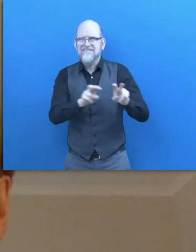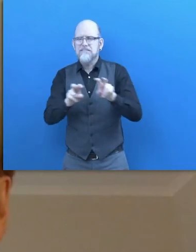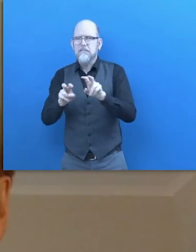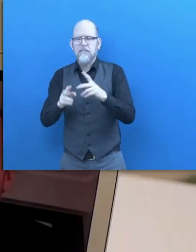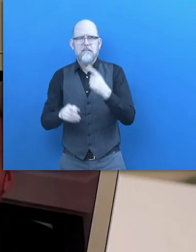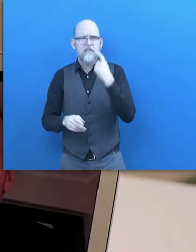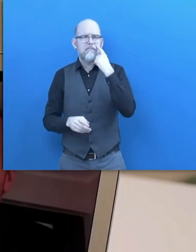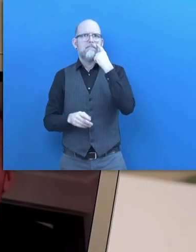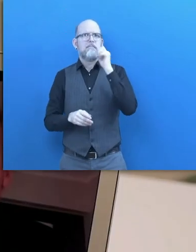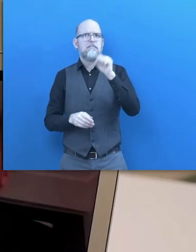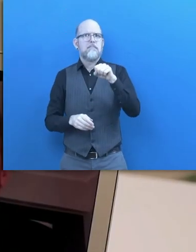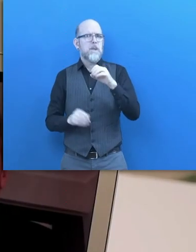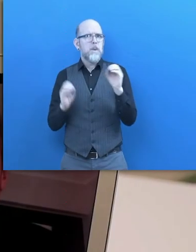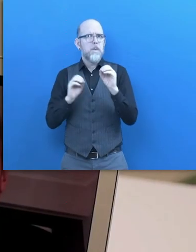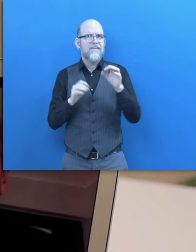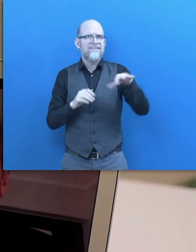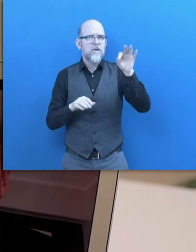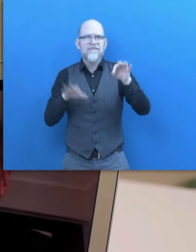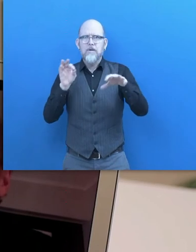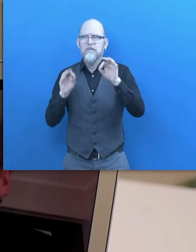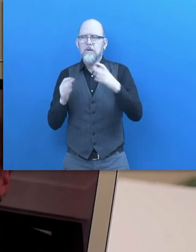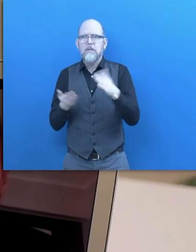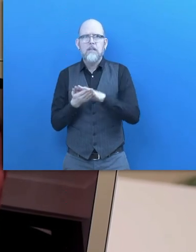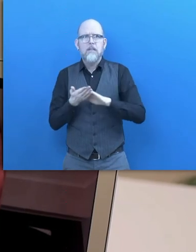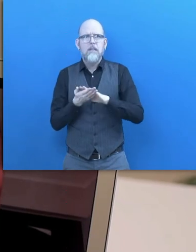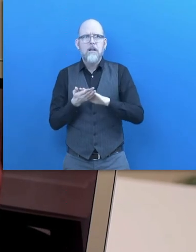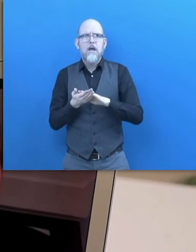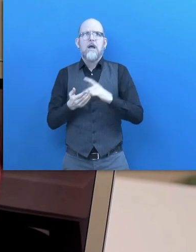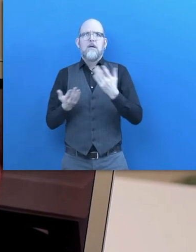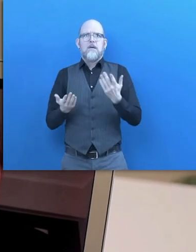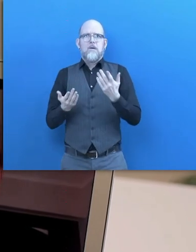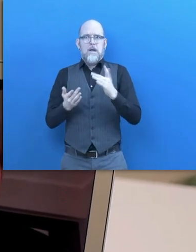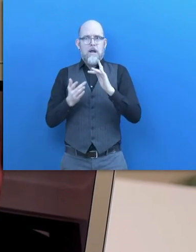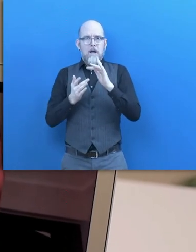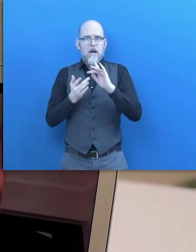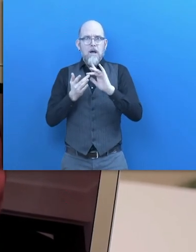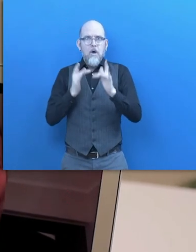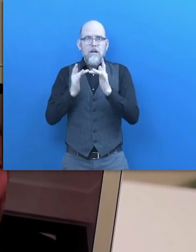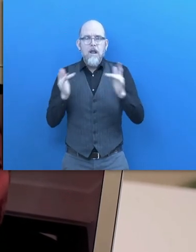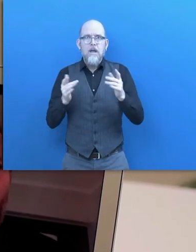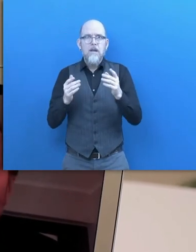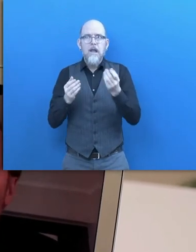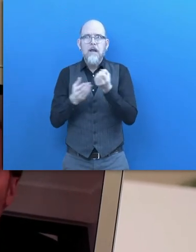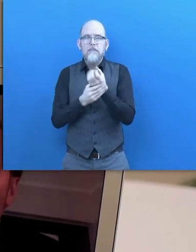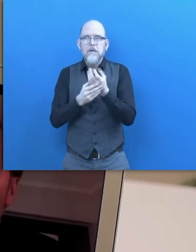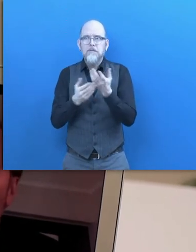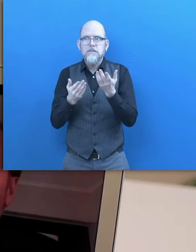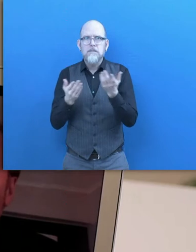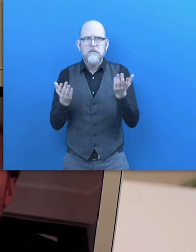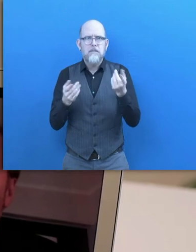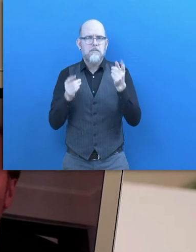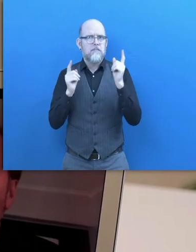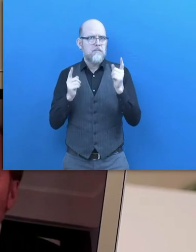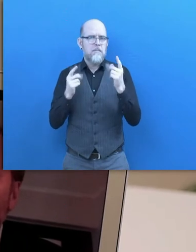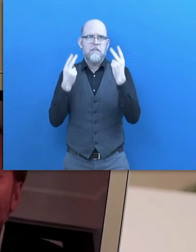surprise, there was nothing on the internet, which is really special because the internet, of